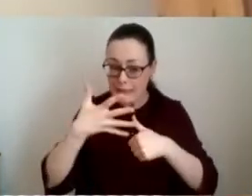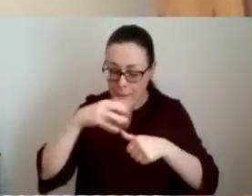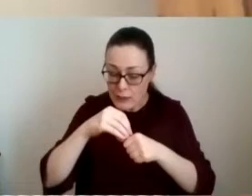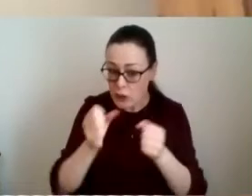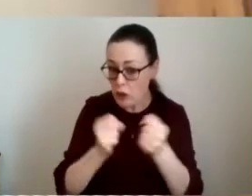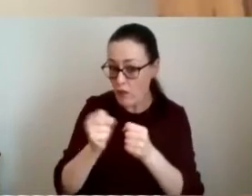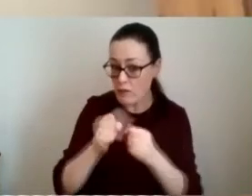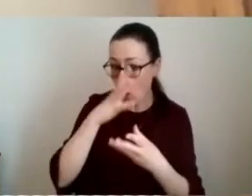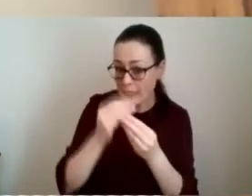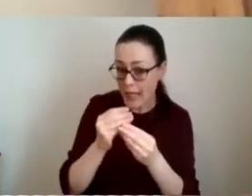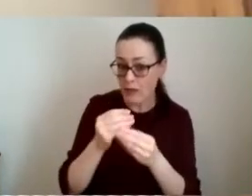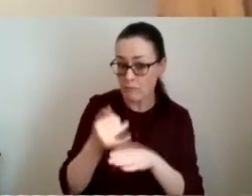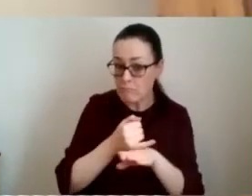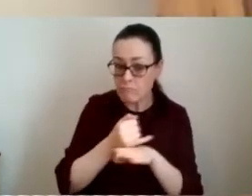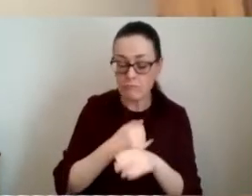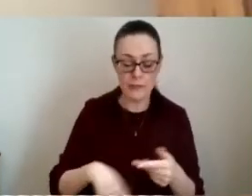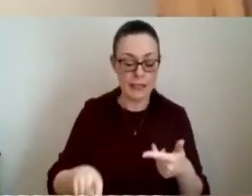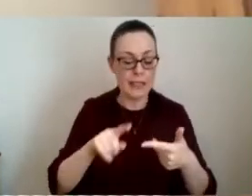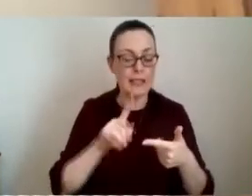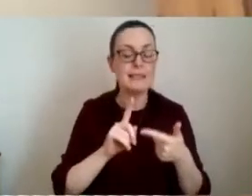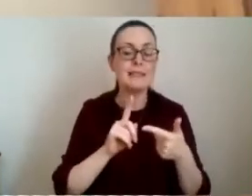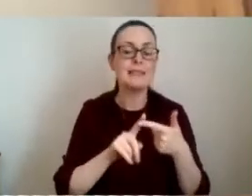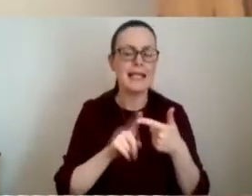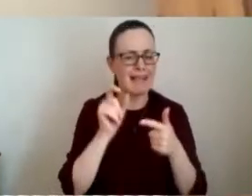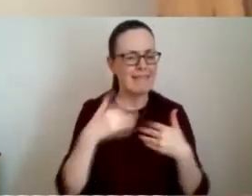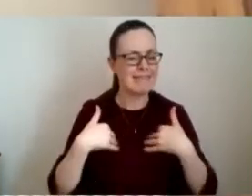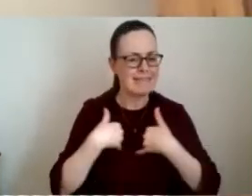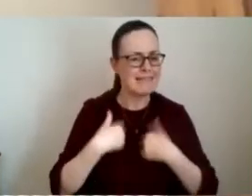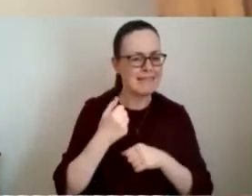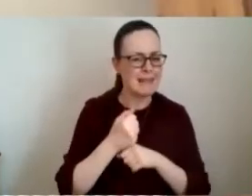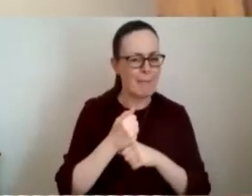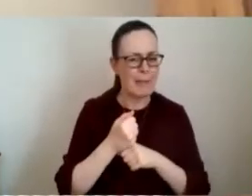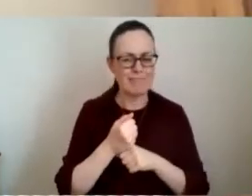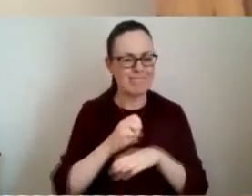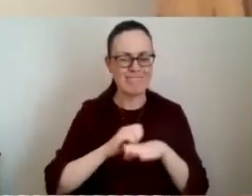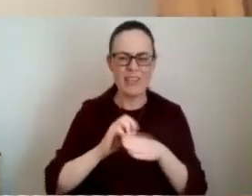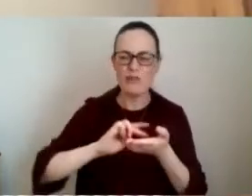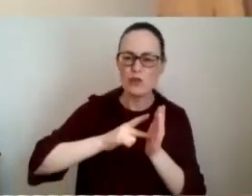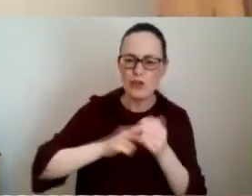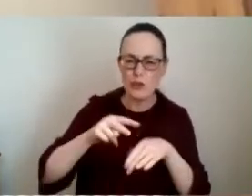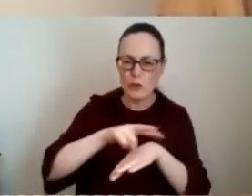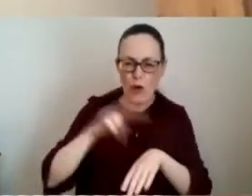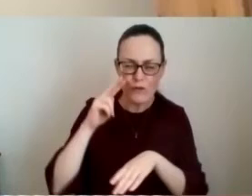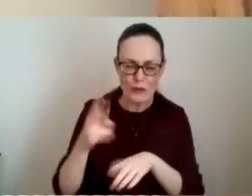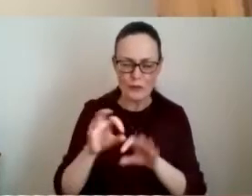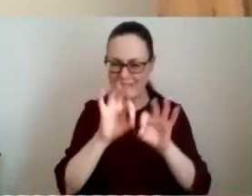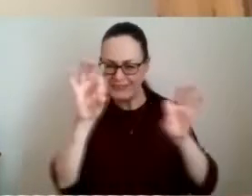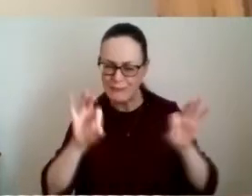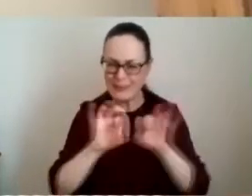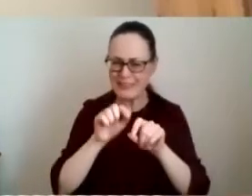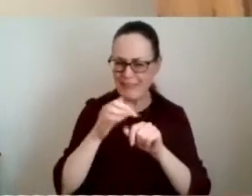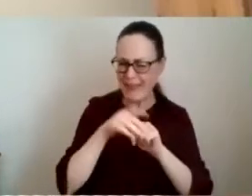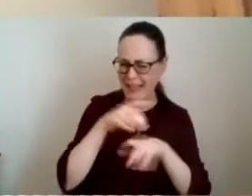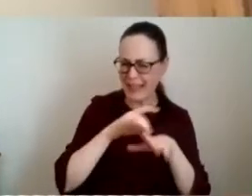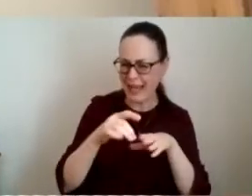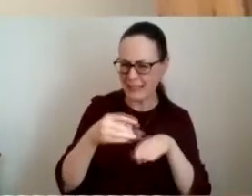island secondly though there was a real concern about a lack of strategic overview and framework for this type of work